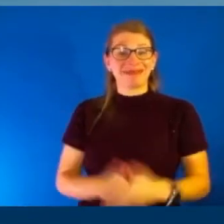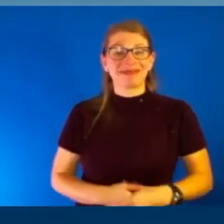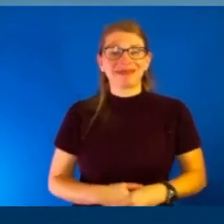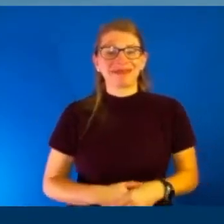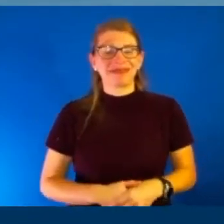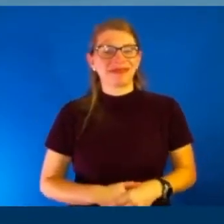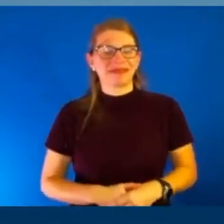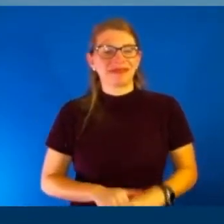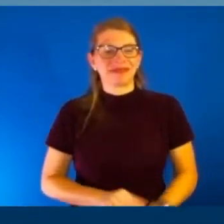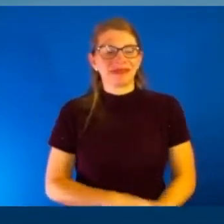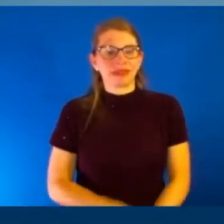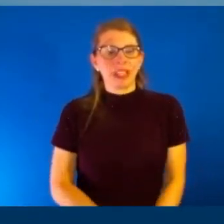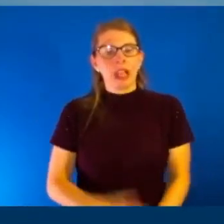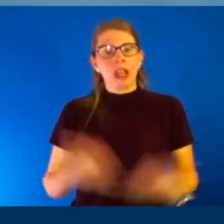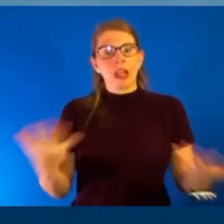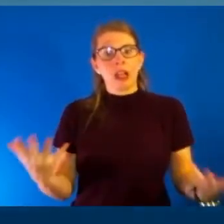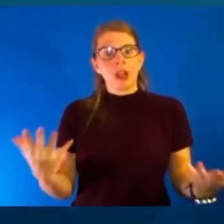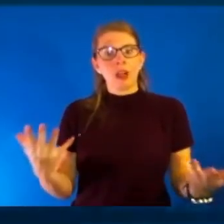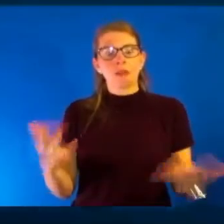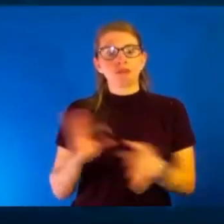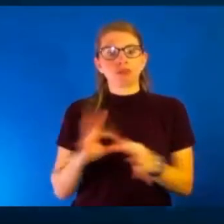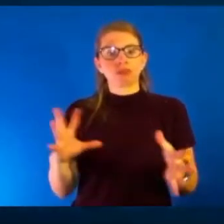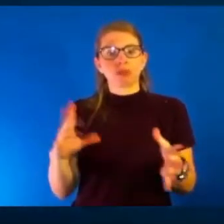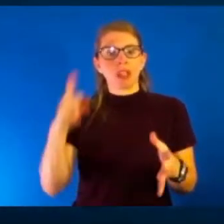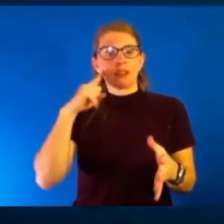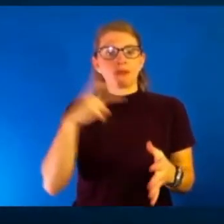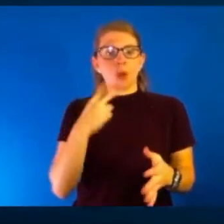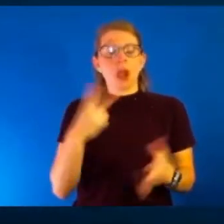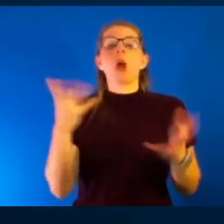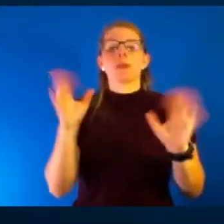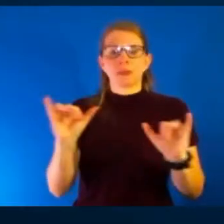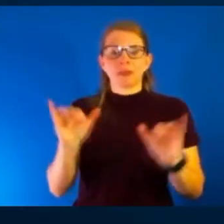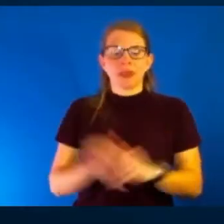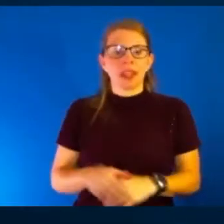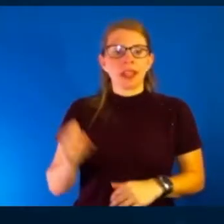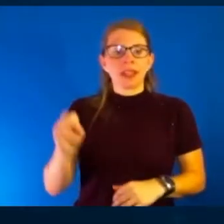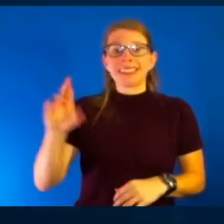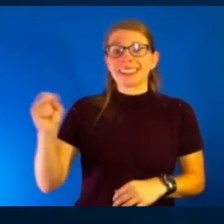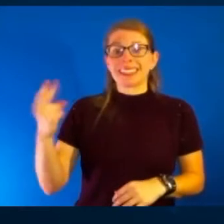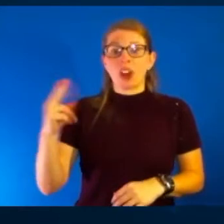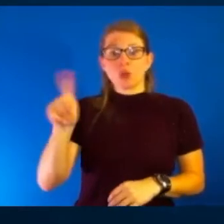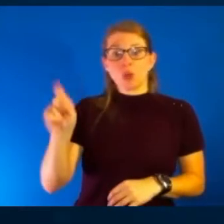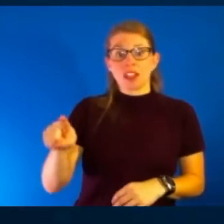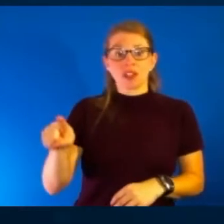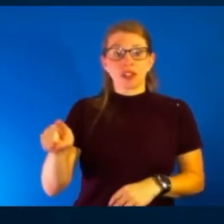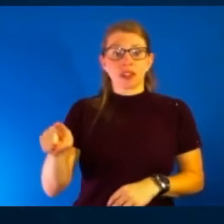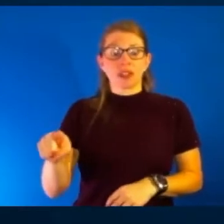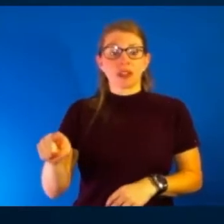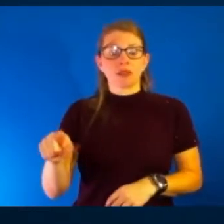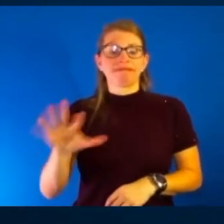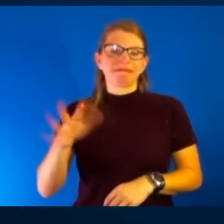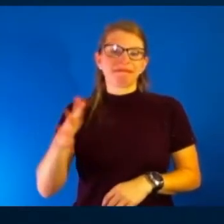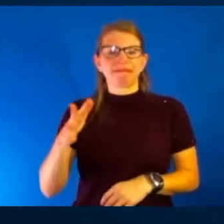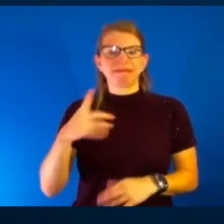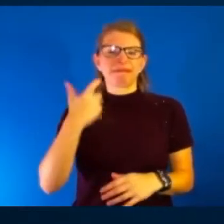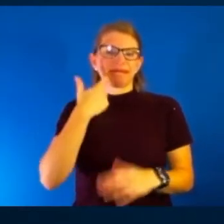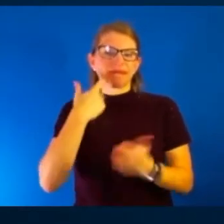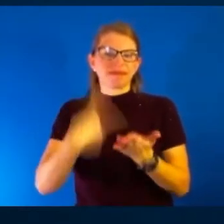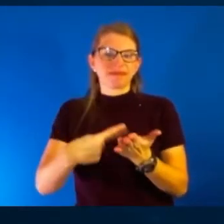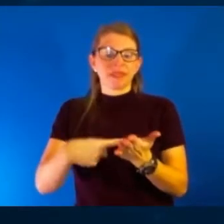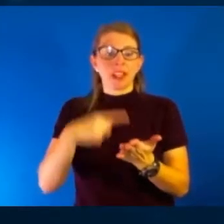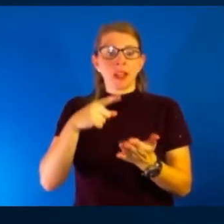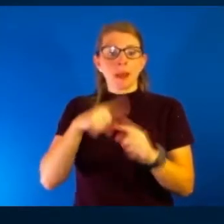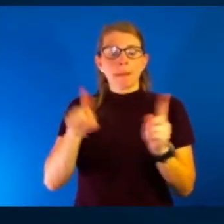Uh oh, you're offline again, Jess. Sarah has a question and it's kind of on what we were just just mentioning. But do you seek out